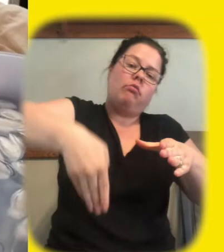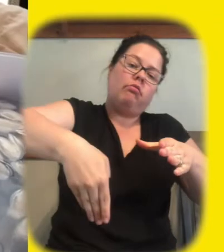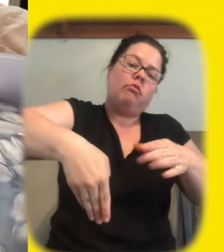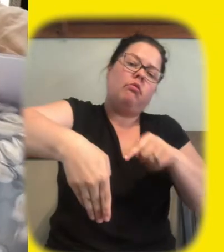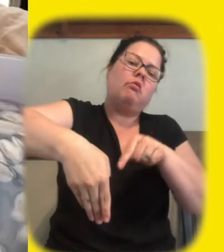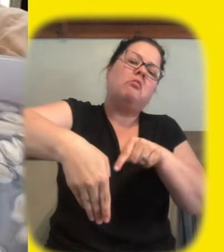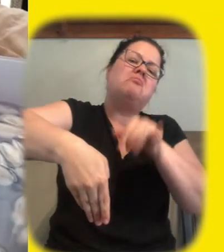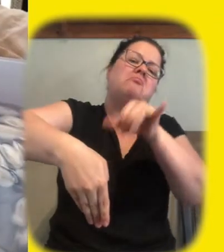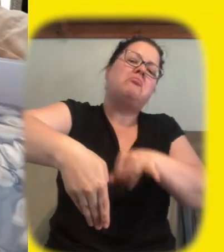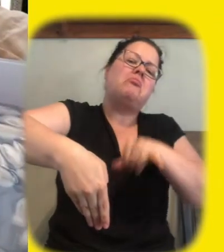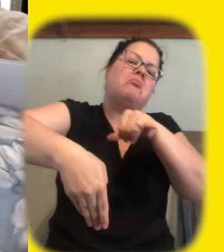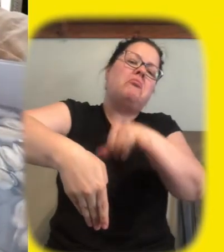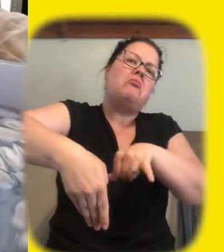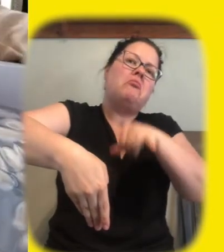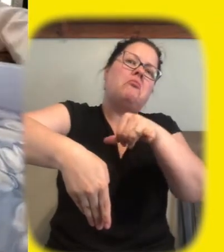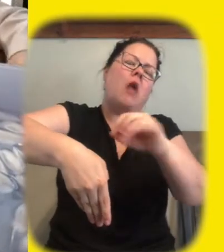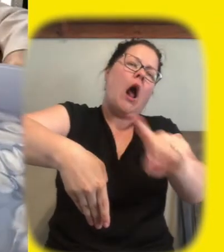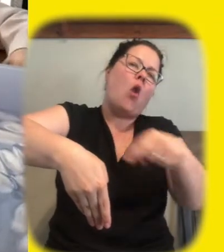water